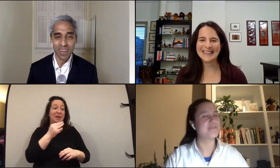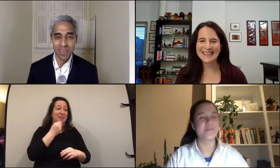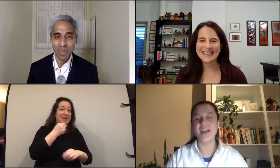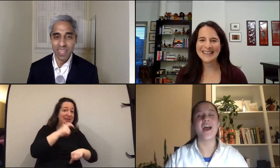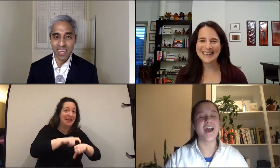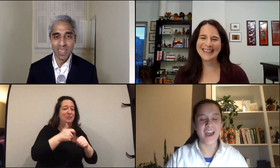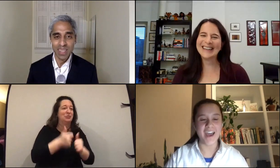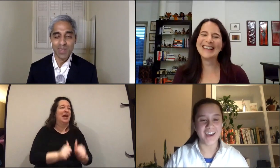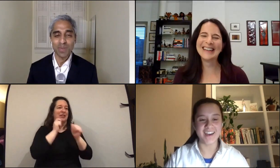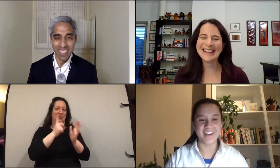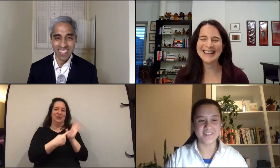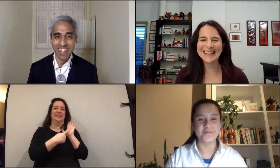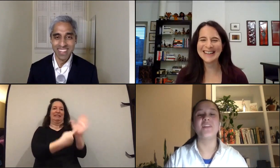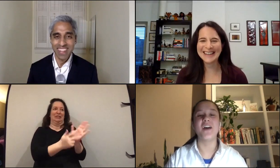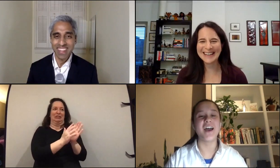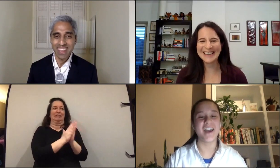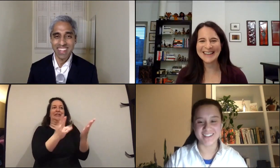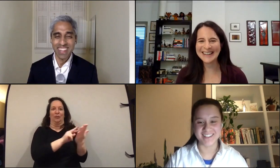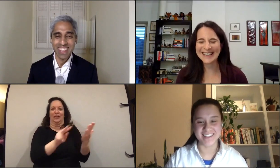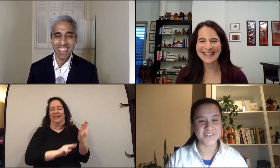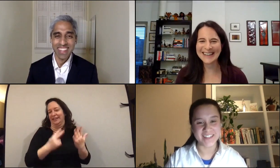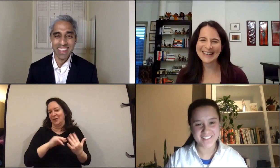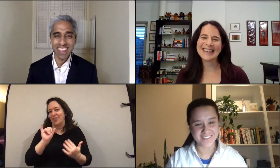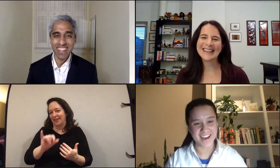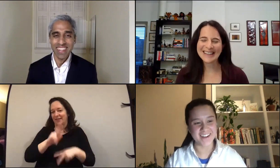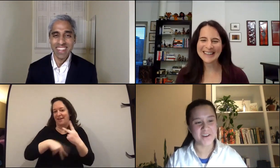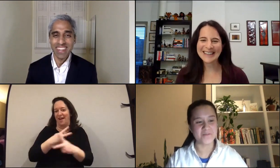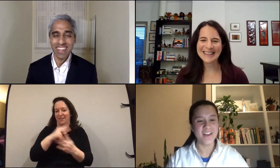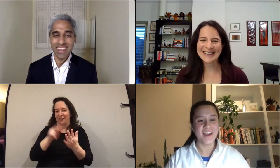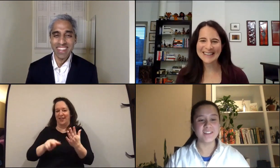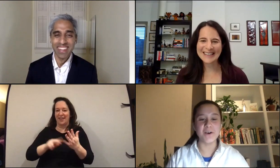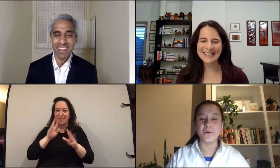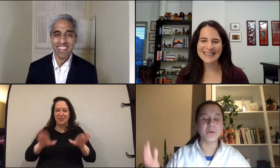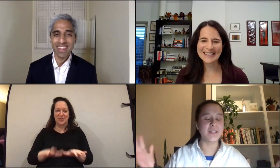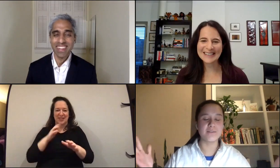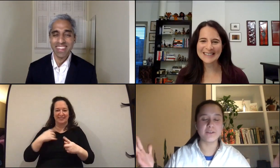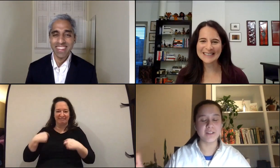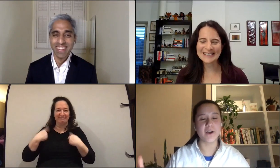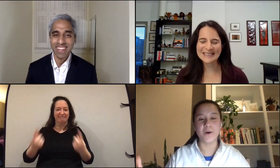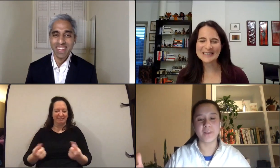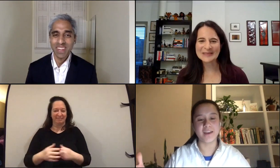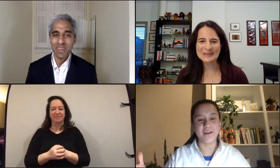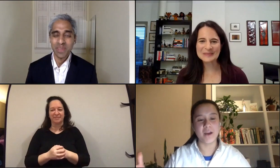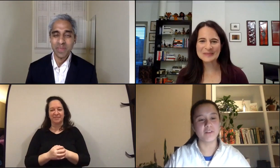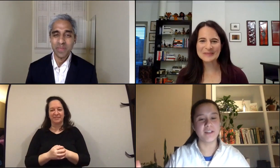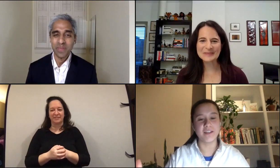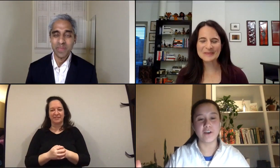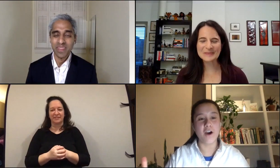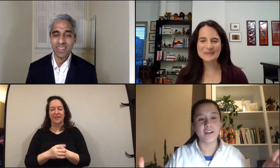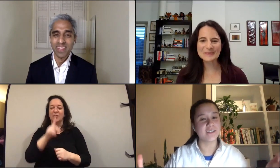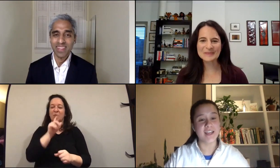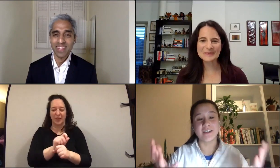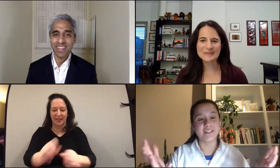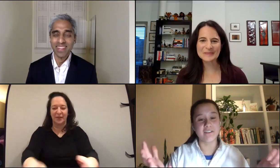the literature i've been consuming these days excellent we love that um and so we we really hope that um everybody